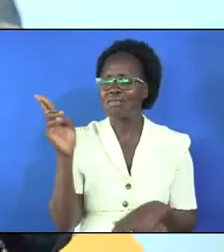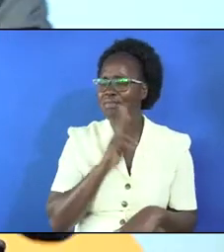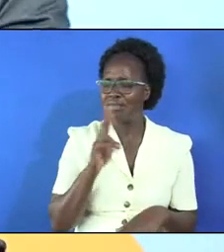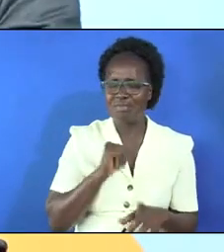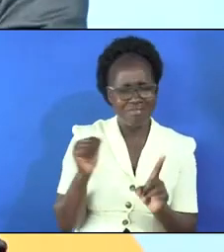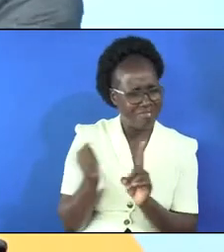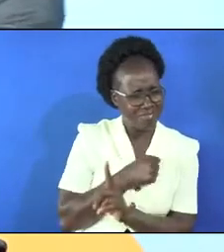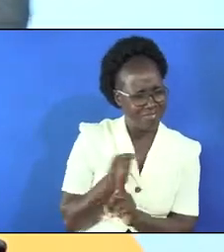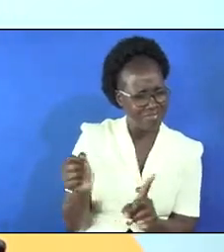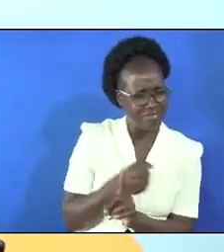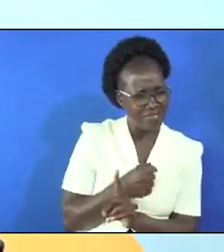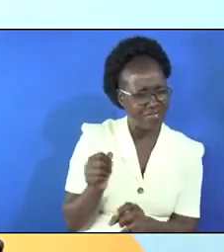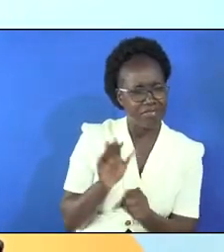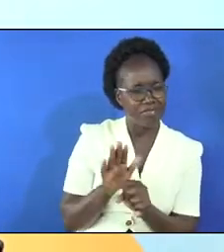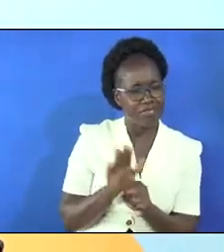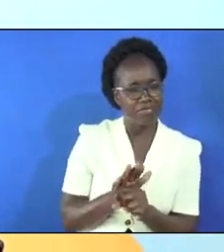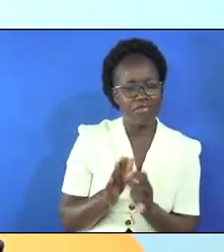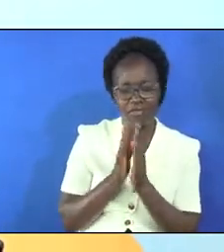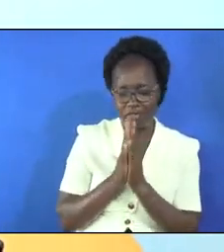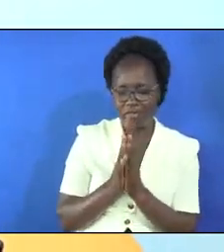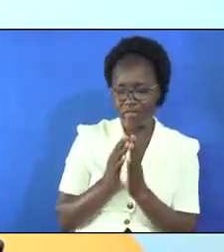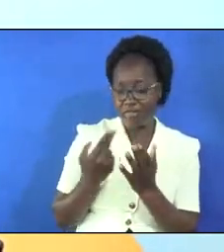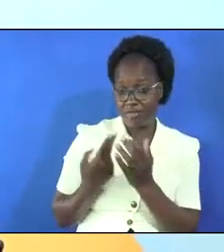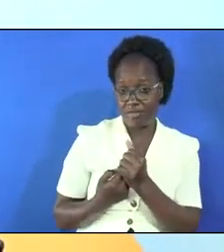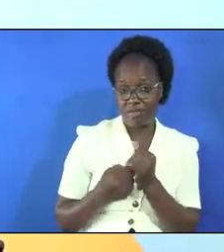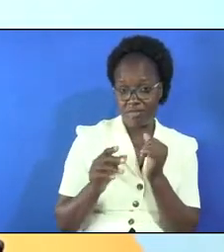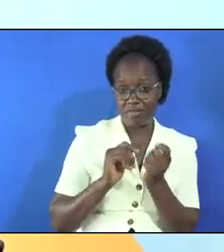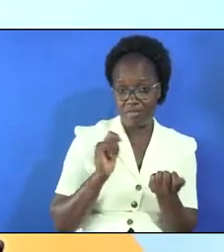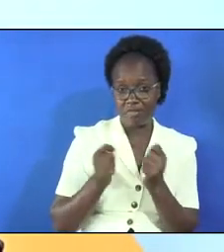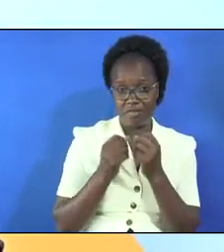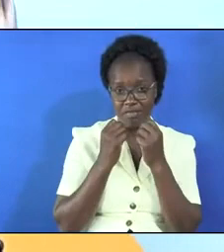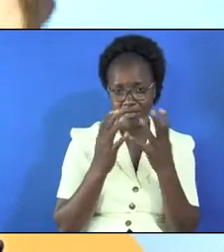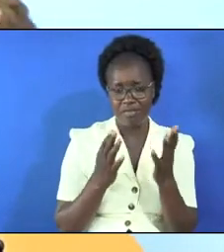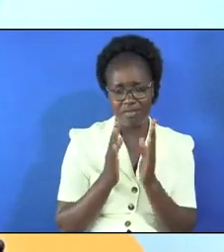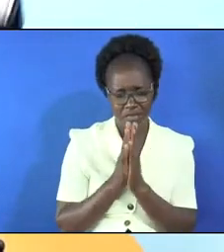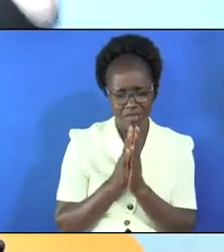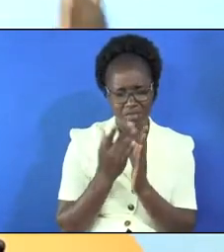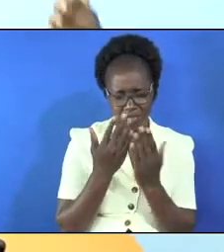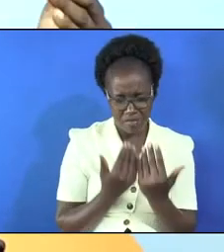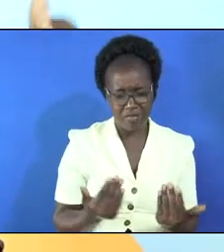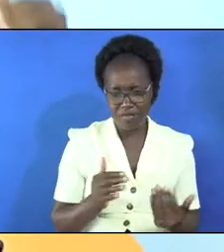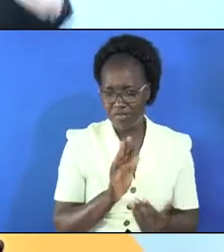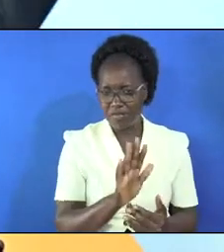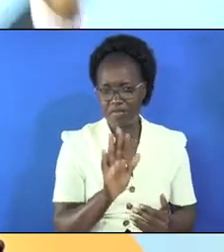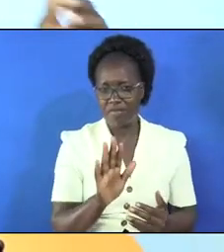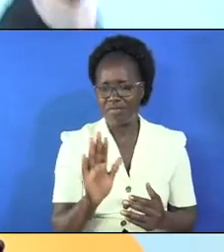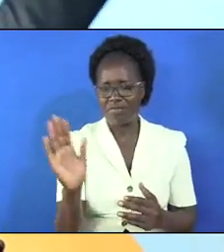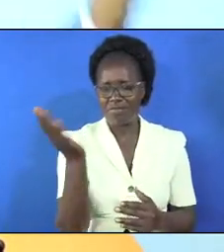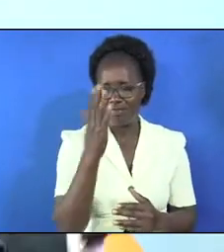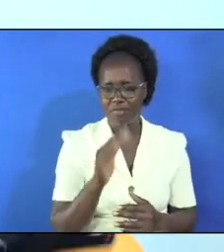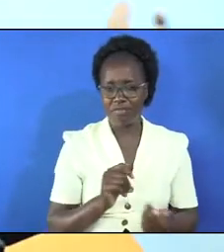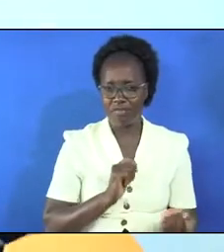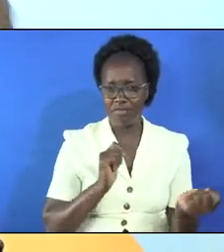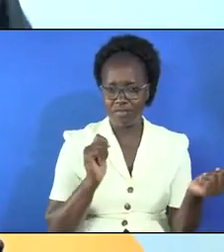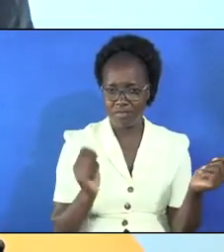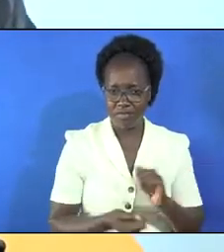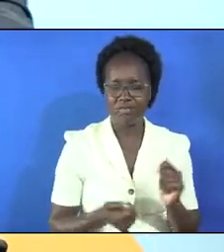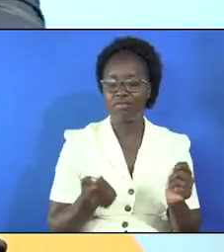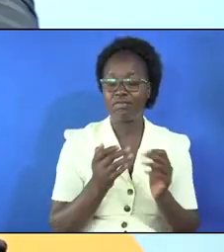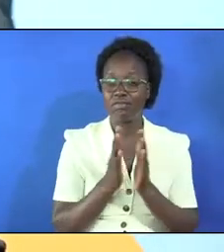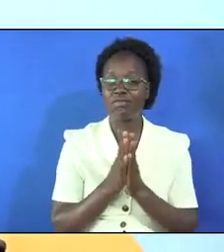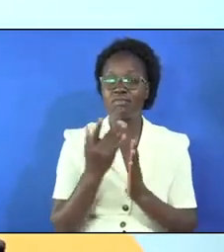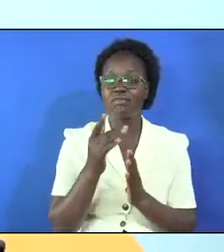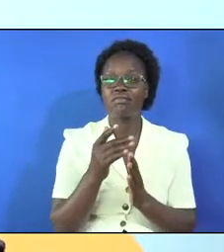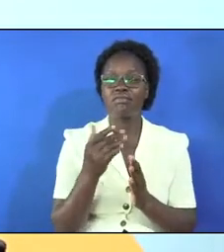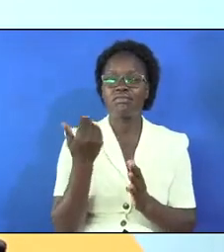husband you are prayed for your spouse and she's never changing you are prayed for your children and they are never changing you are